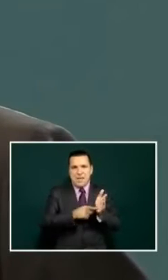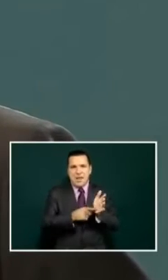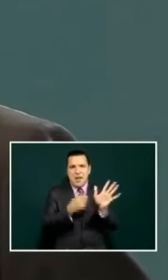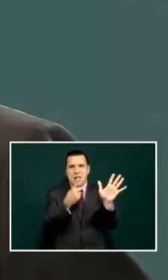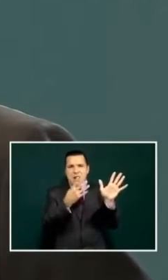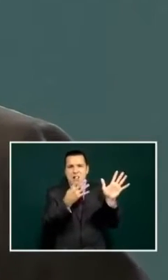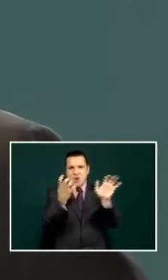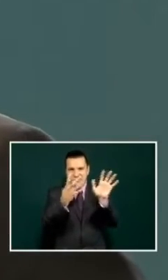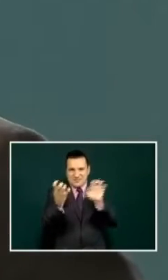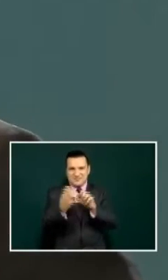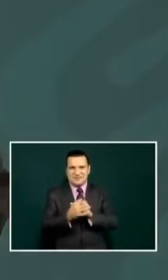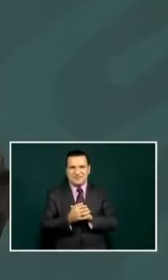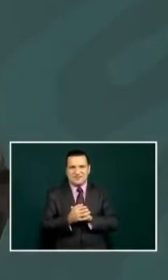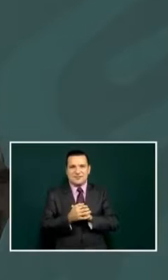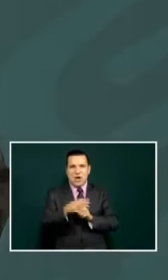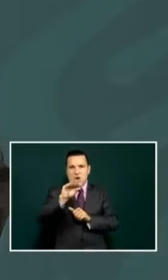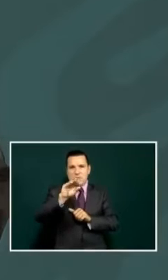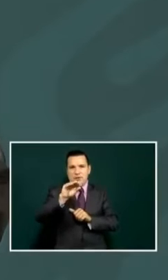in 1994